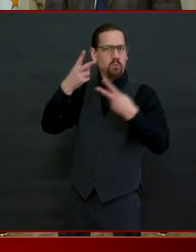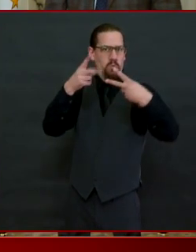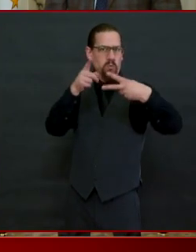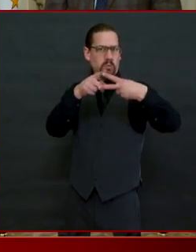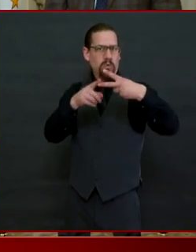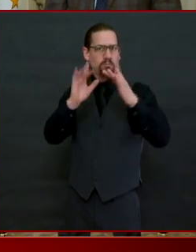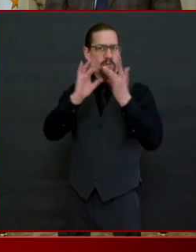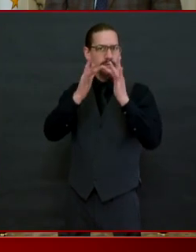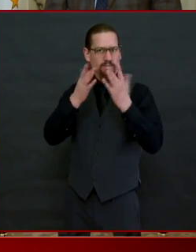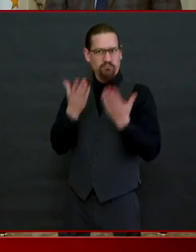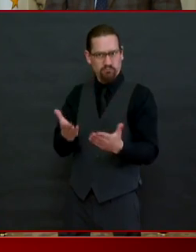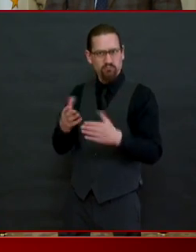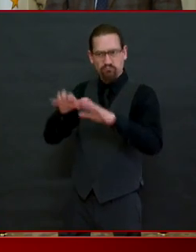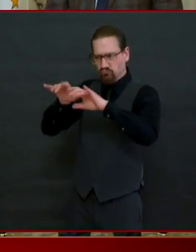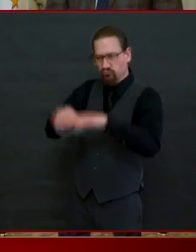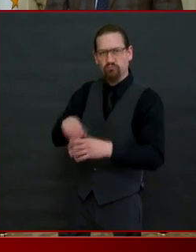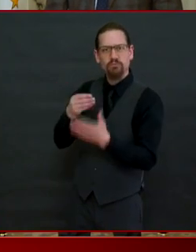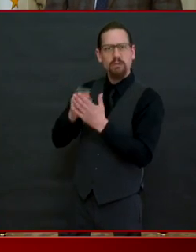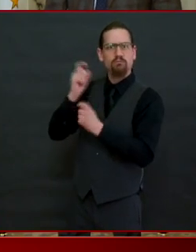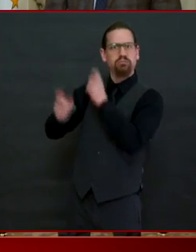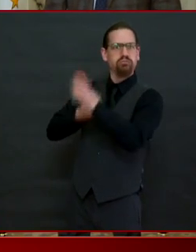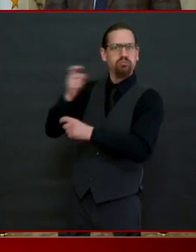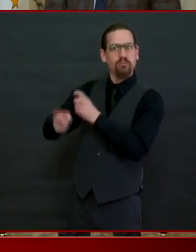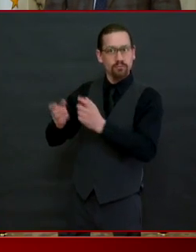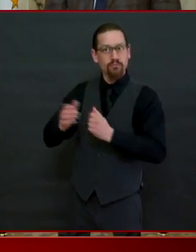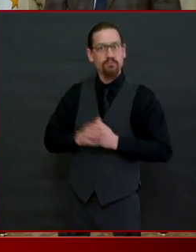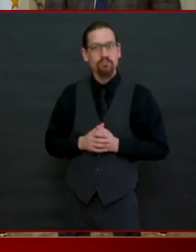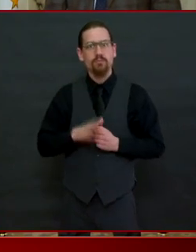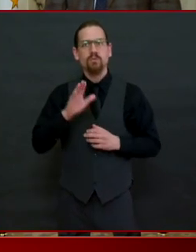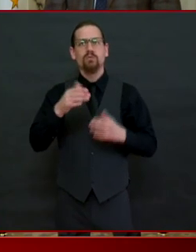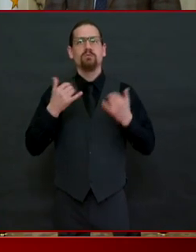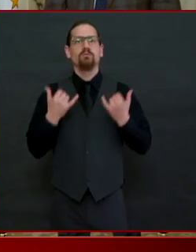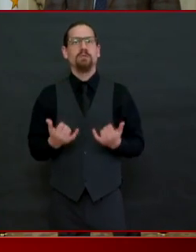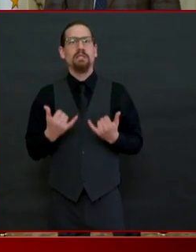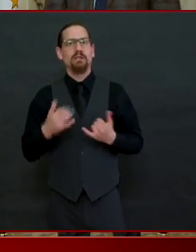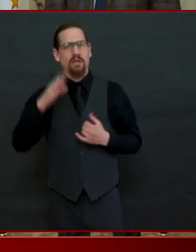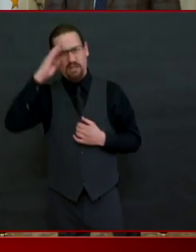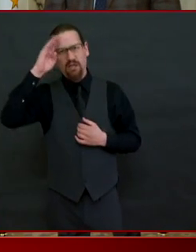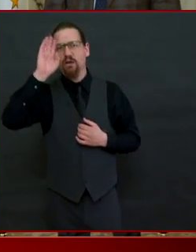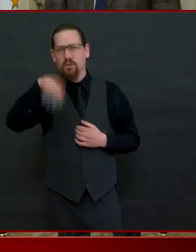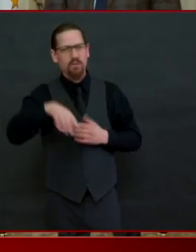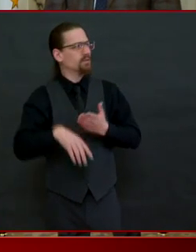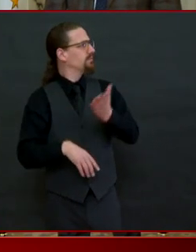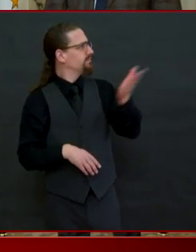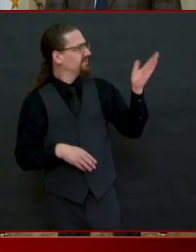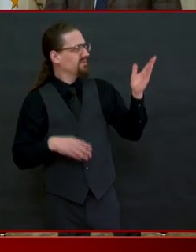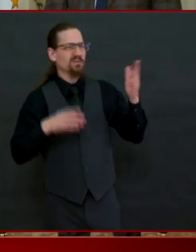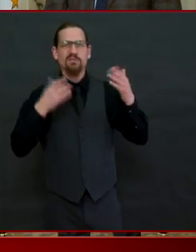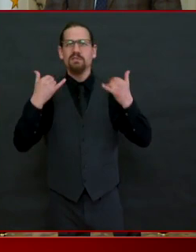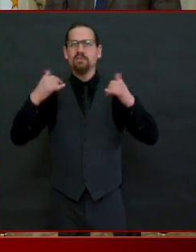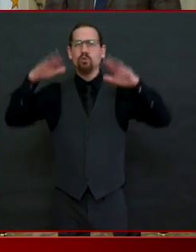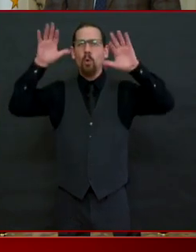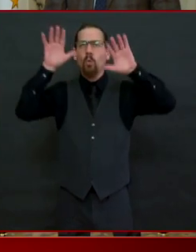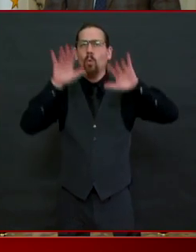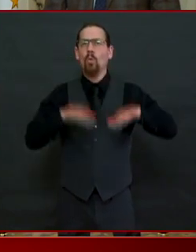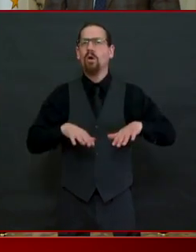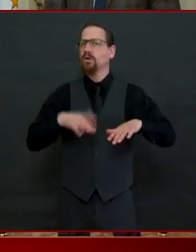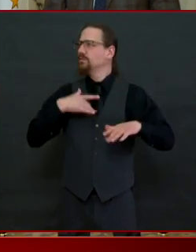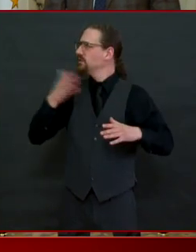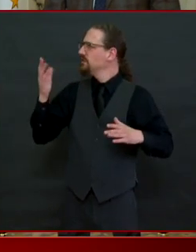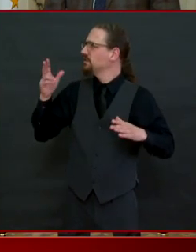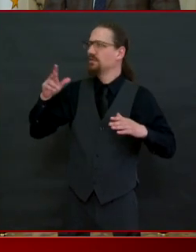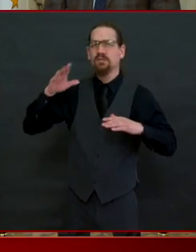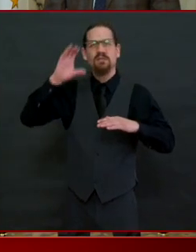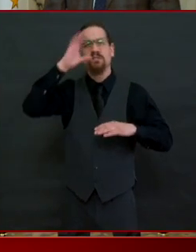tomorrow is going to be beautiful which means we are hearing from many of our local smaller garden centers who are